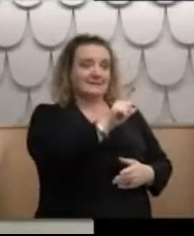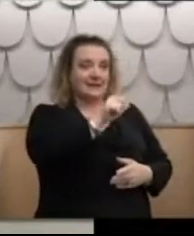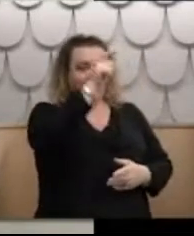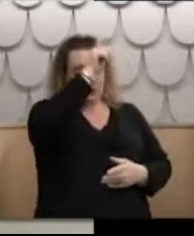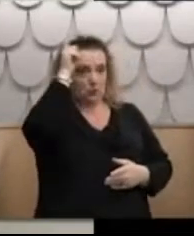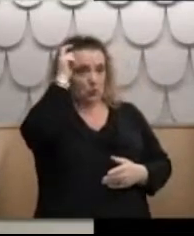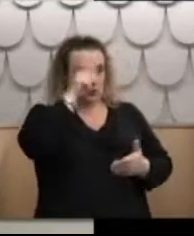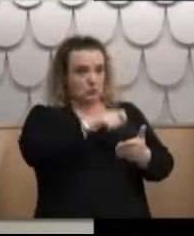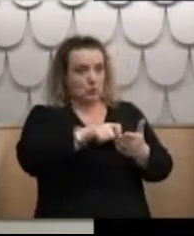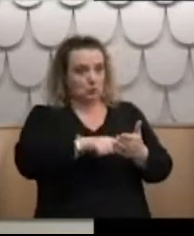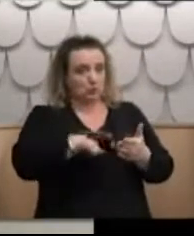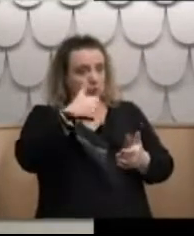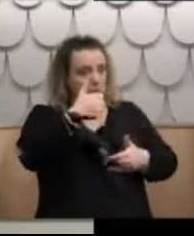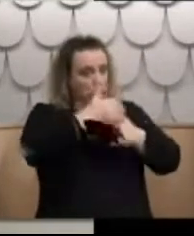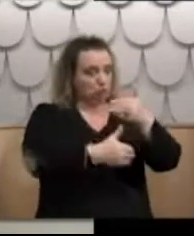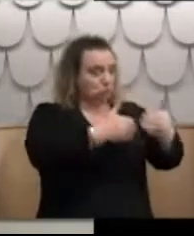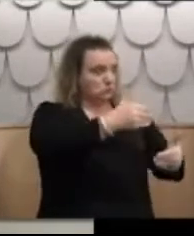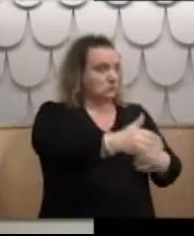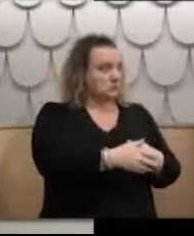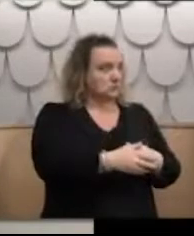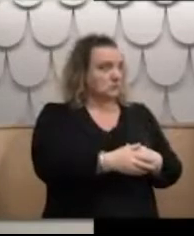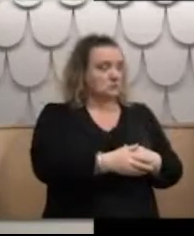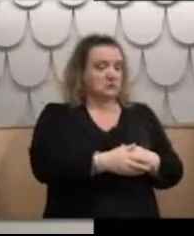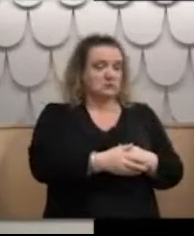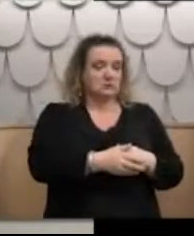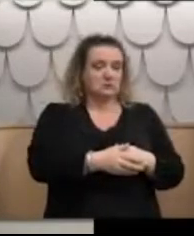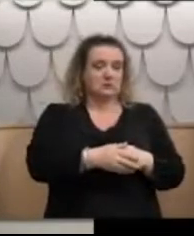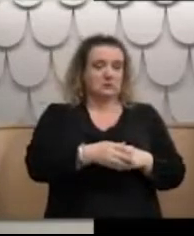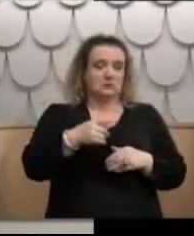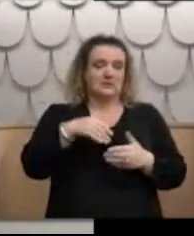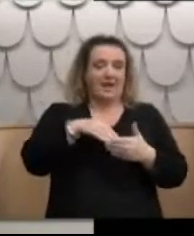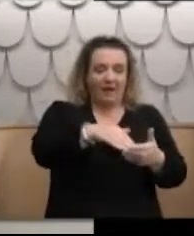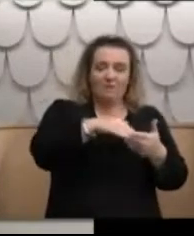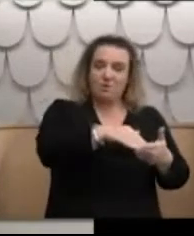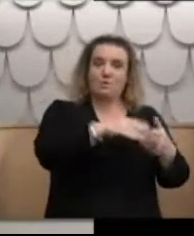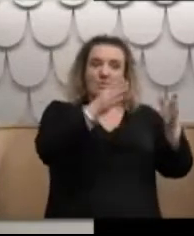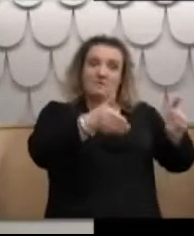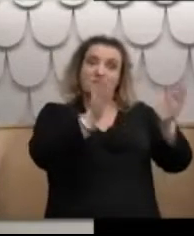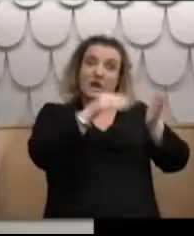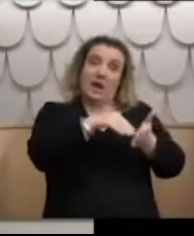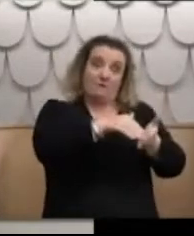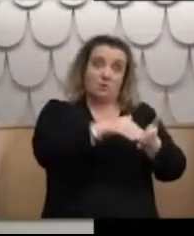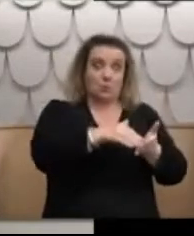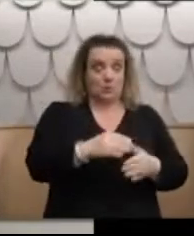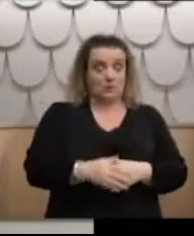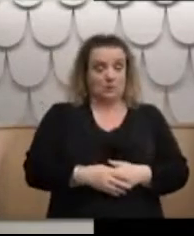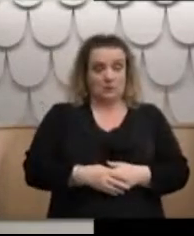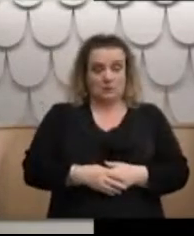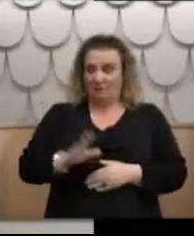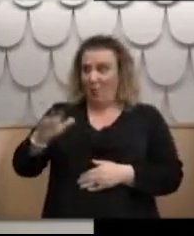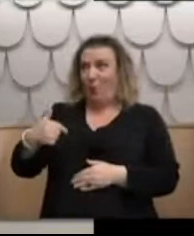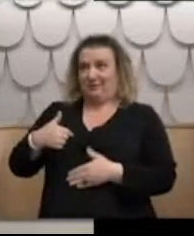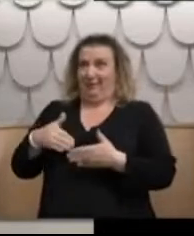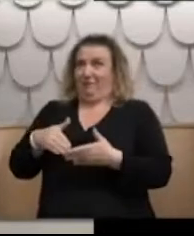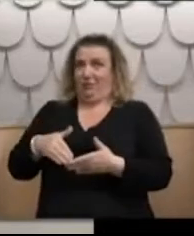I was making good progress and was helpful around the villa. Of course I was. I didn't want to get